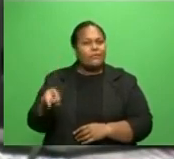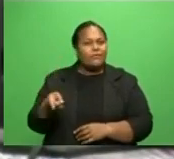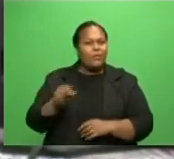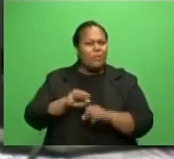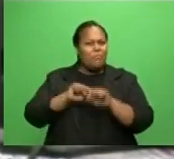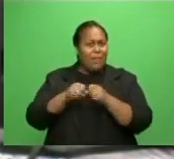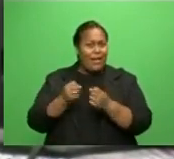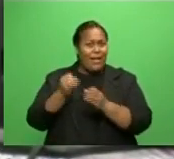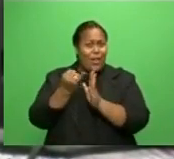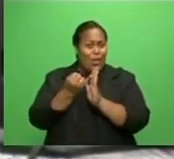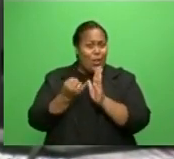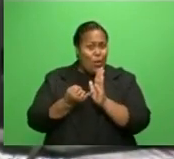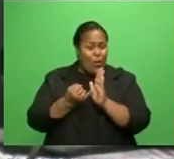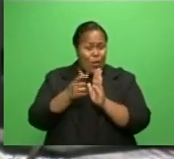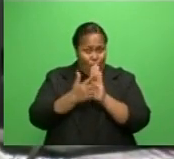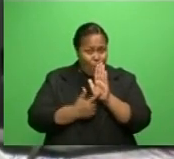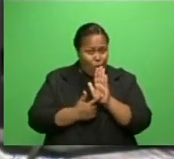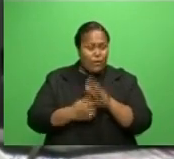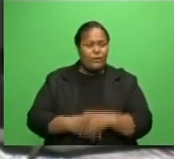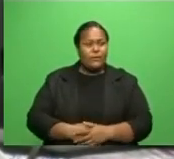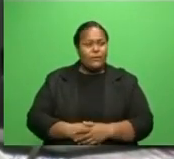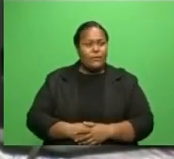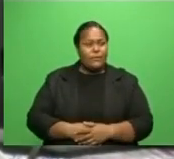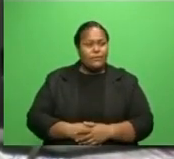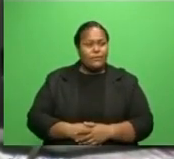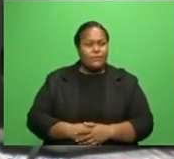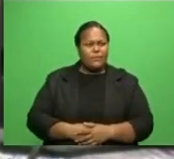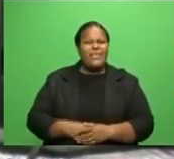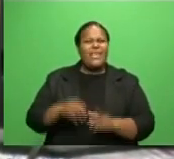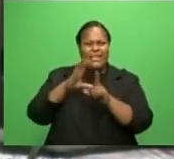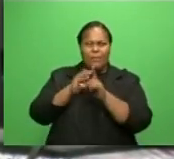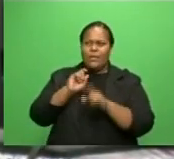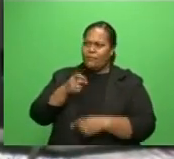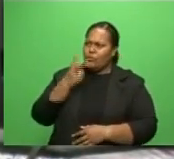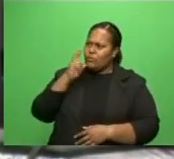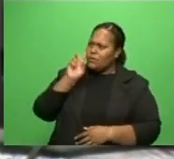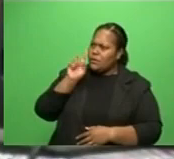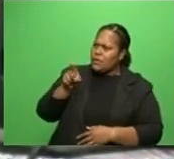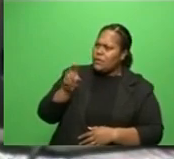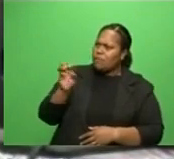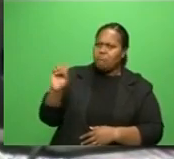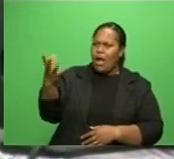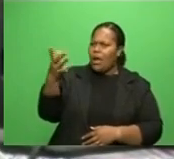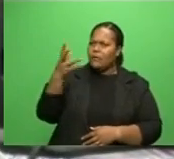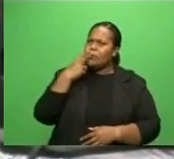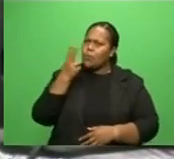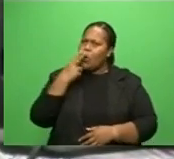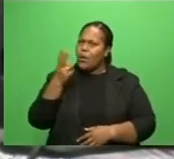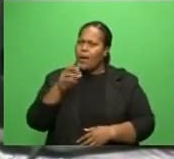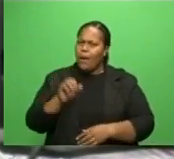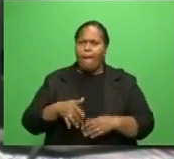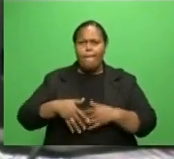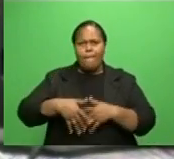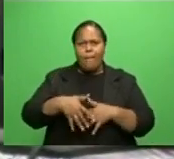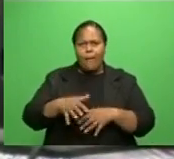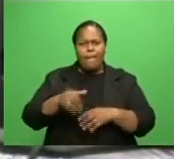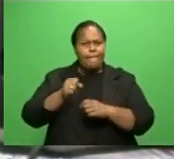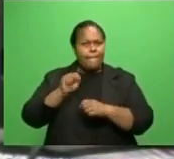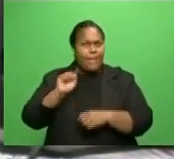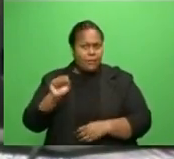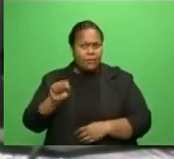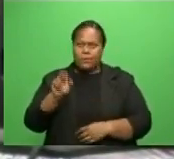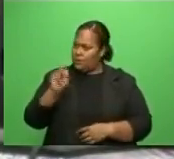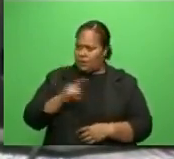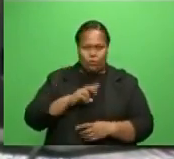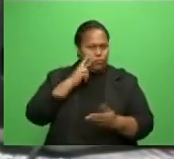is just like if you see somebody smoking in a public place on that group and that inspector is down there within